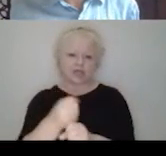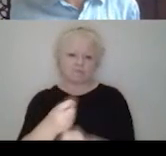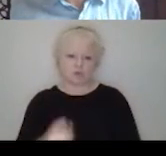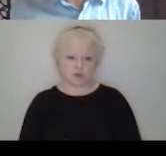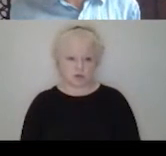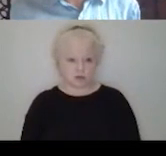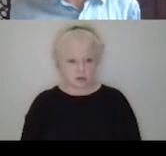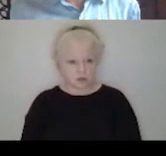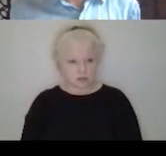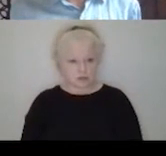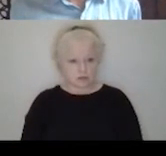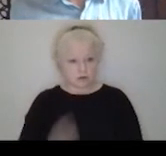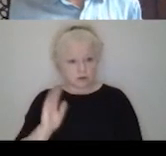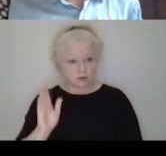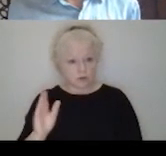back to close this out?